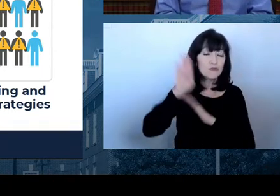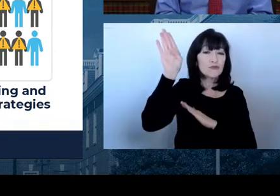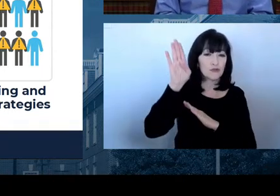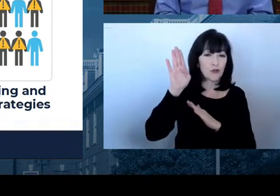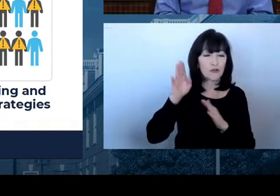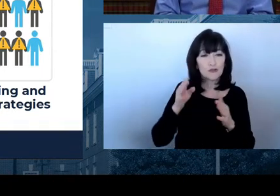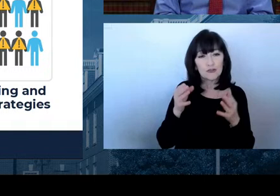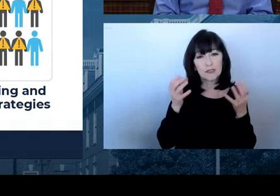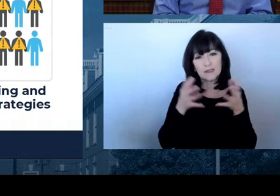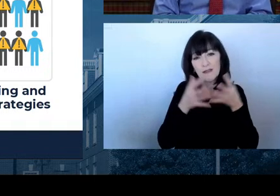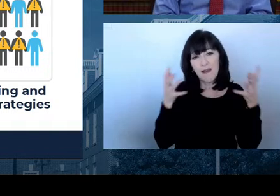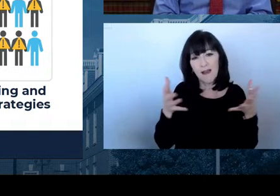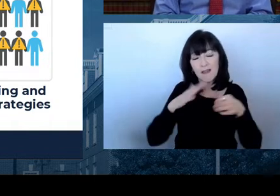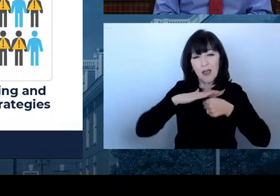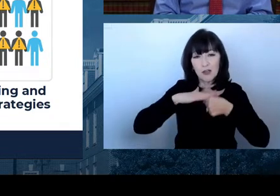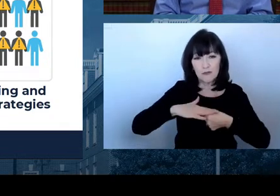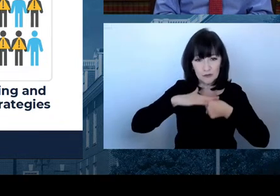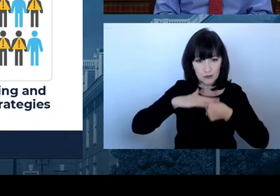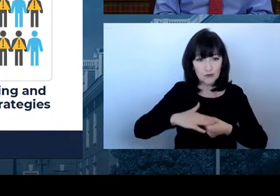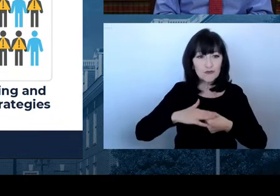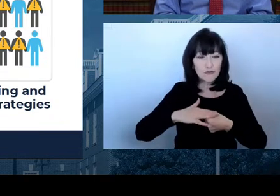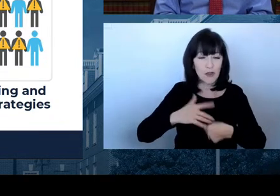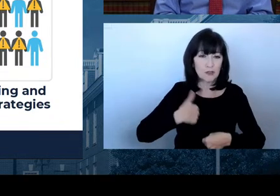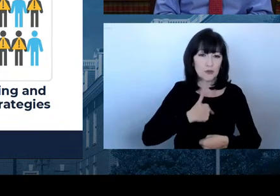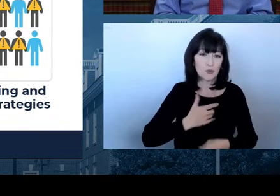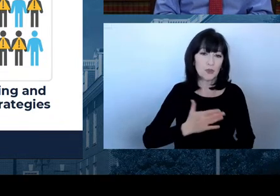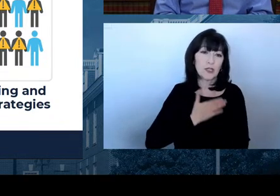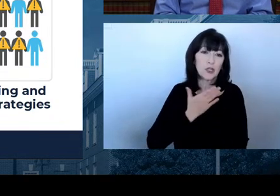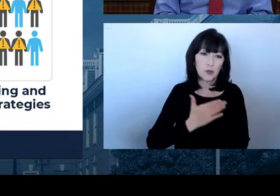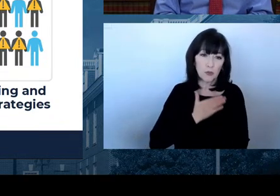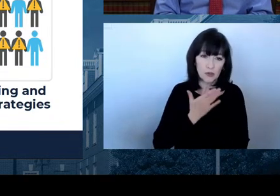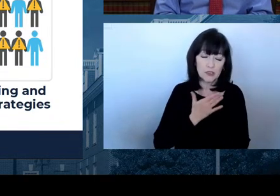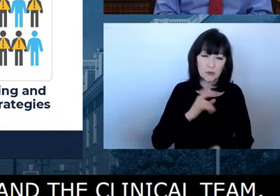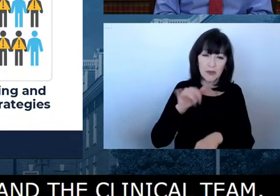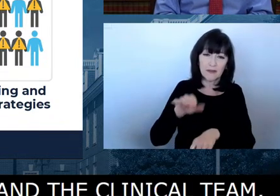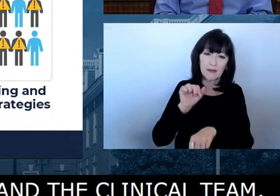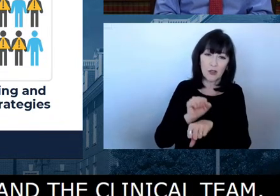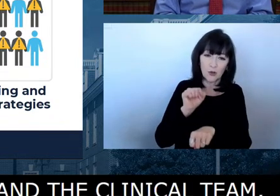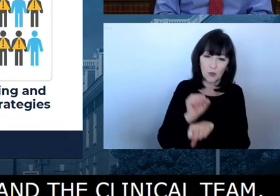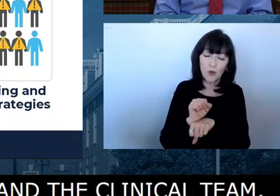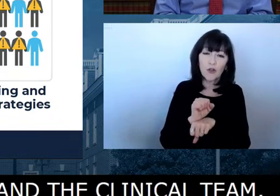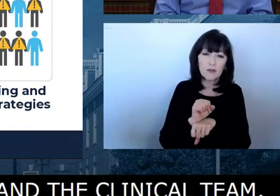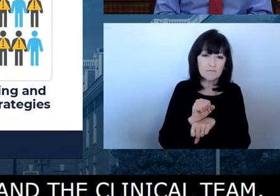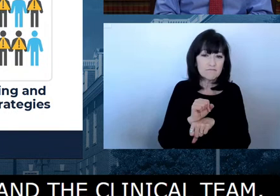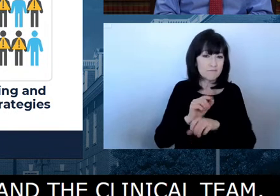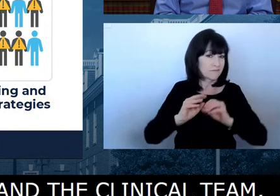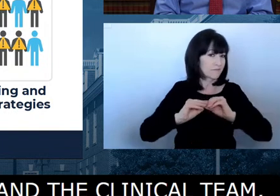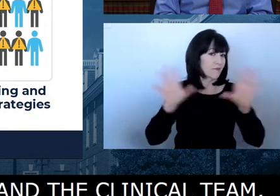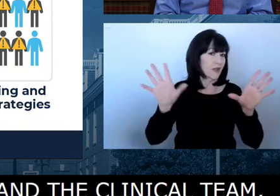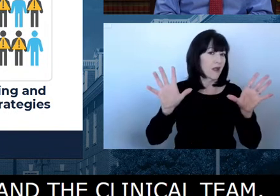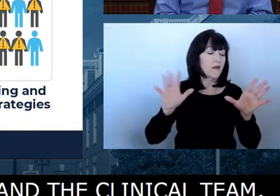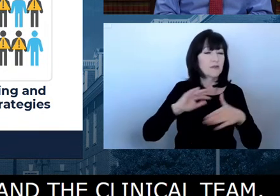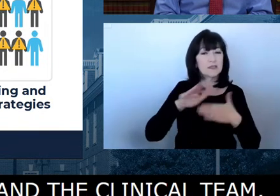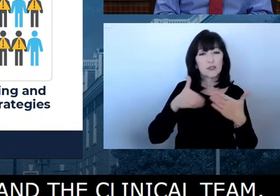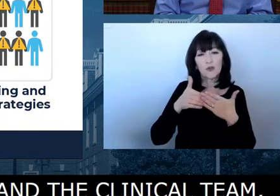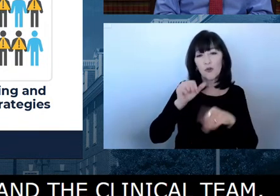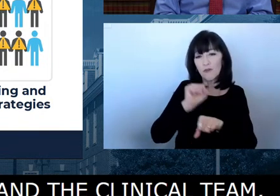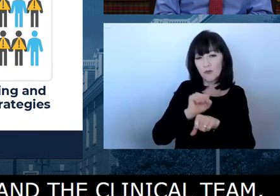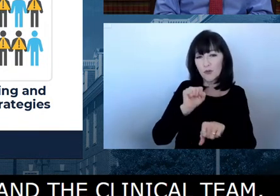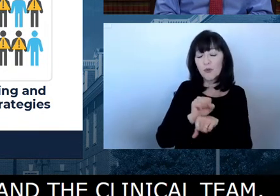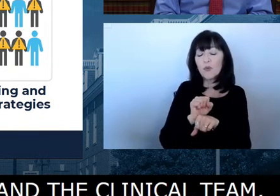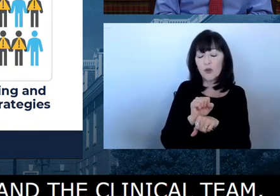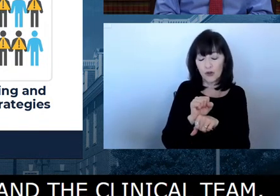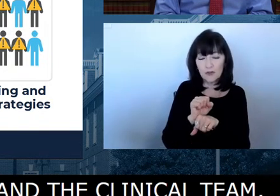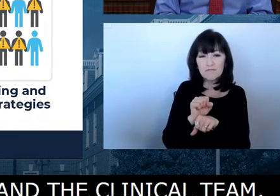frontline workers, we appreciate the work that we're doing. Clearly, all the data, uh, tells us that we're moving into a new phase